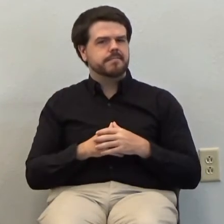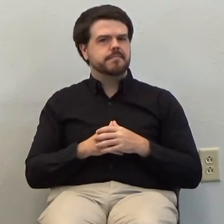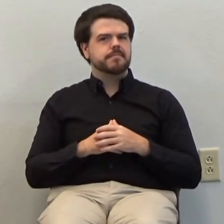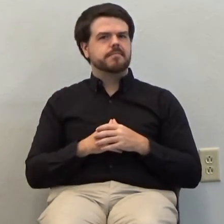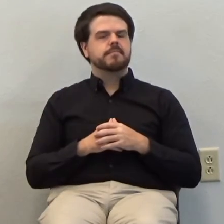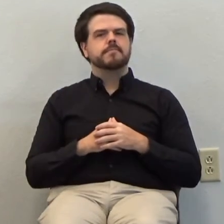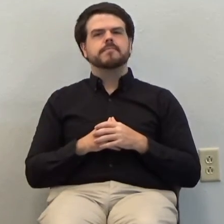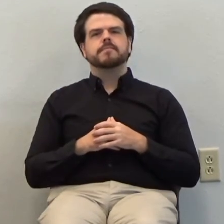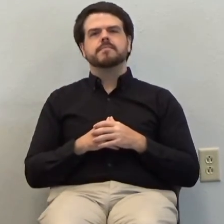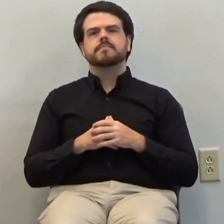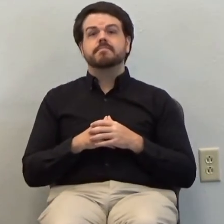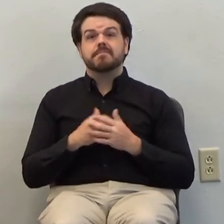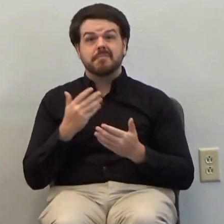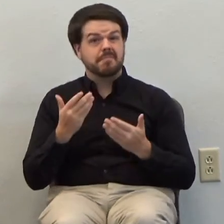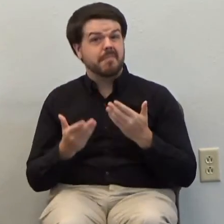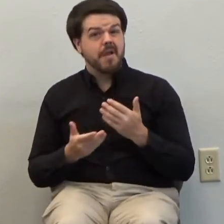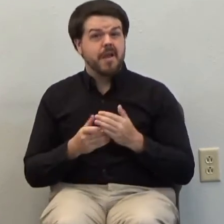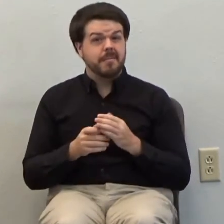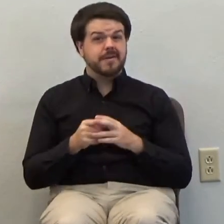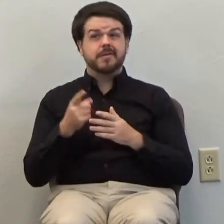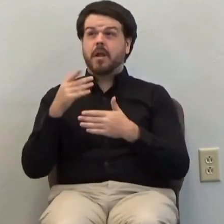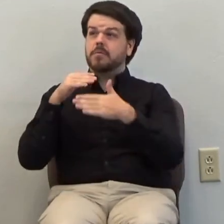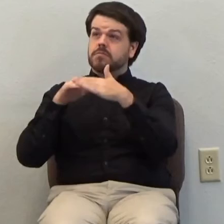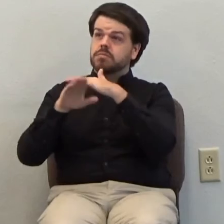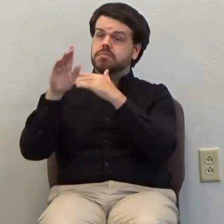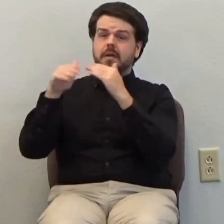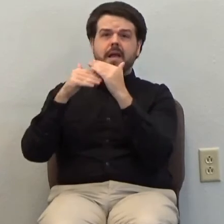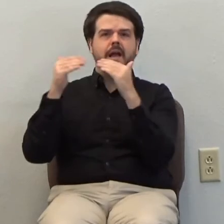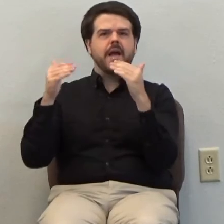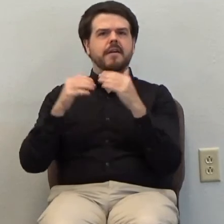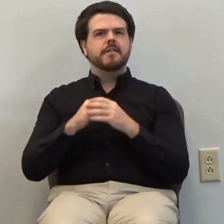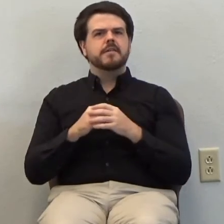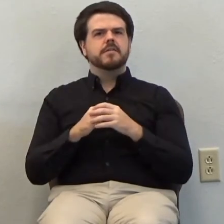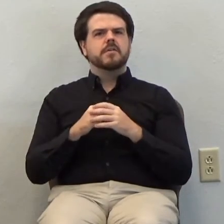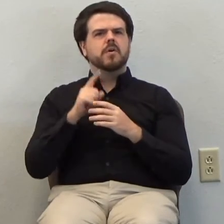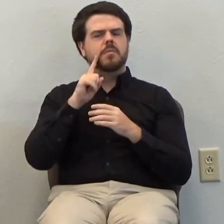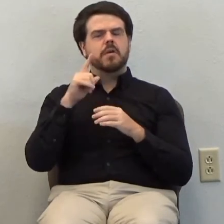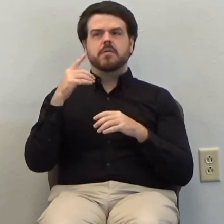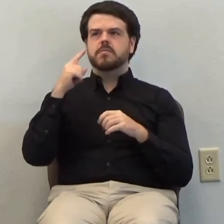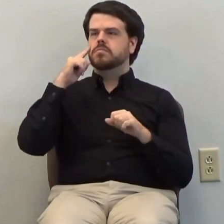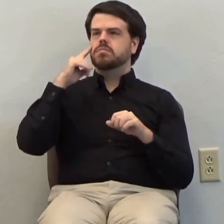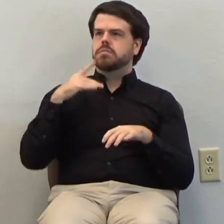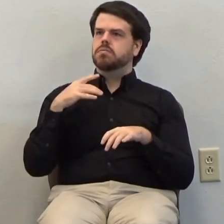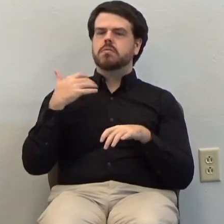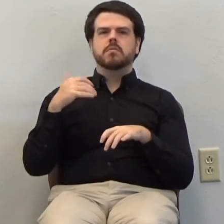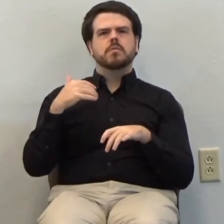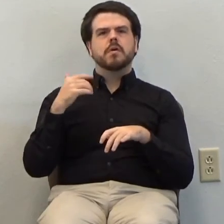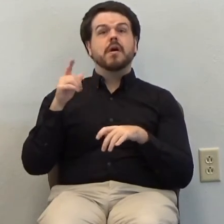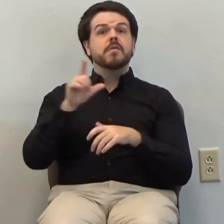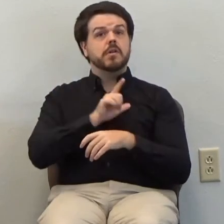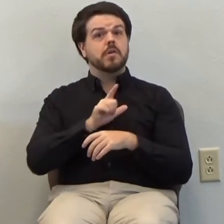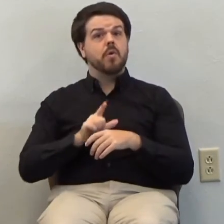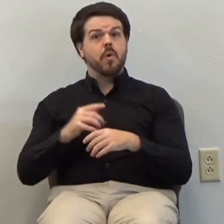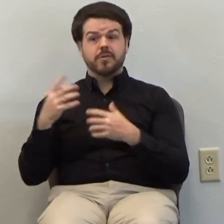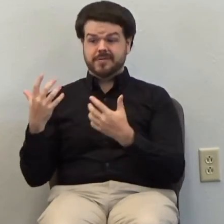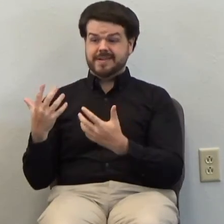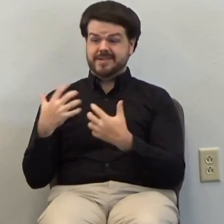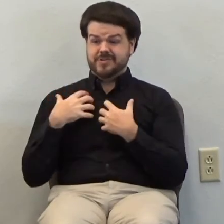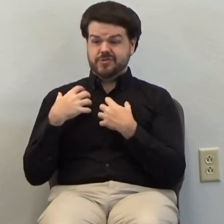think when we're in heaven we may be amazed at how often the Lord strengthened us in the Lord's Supper and